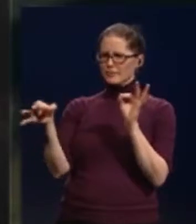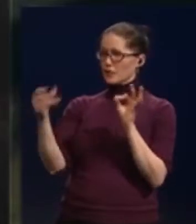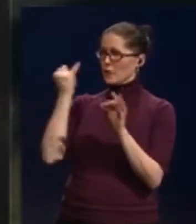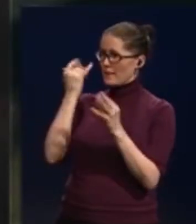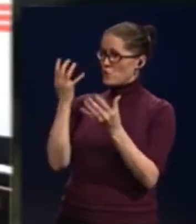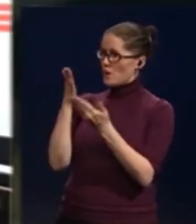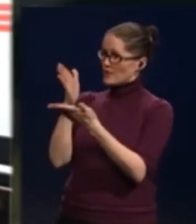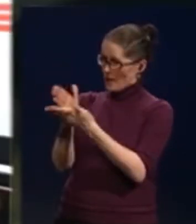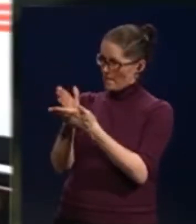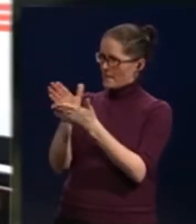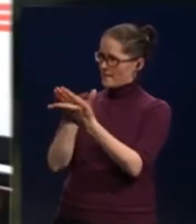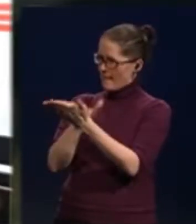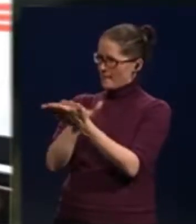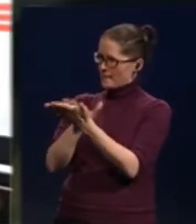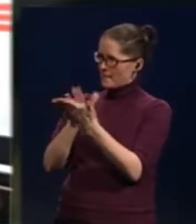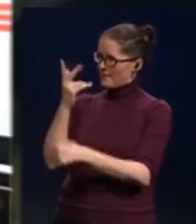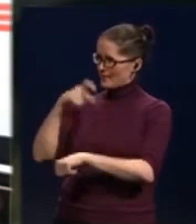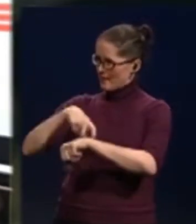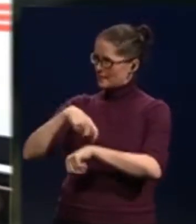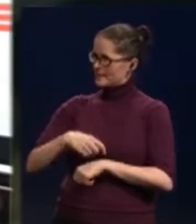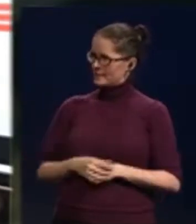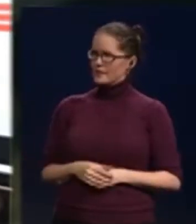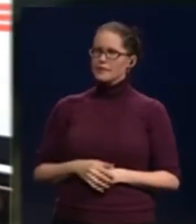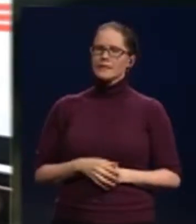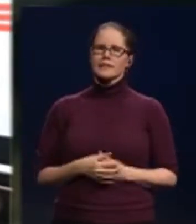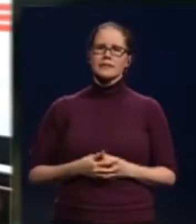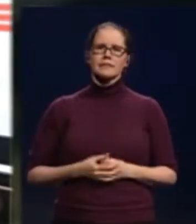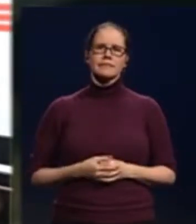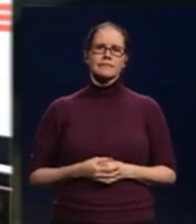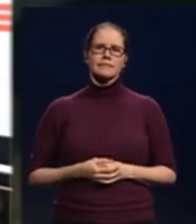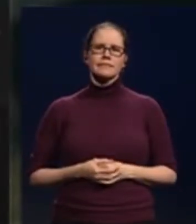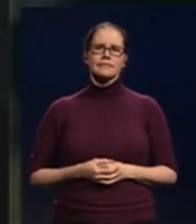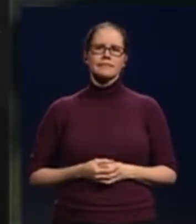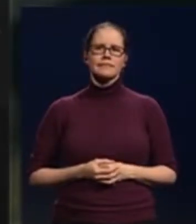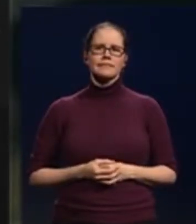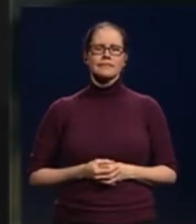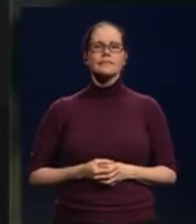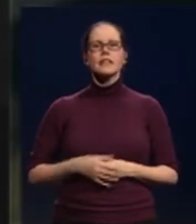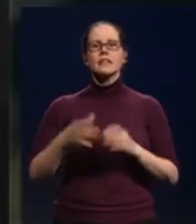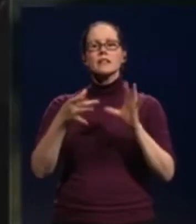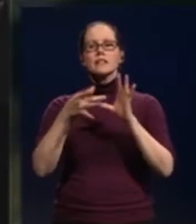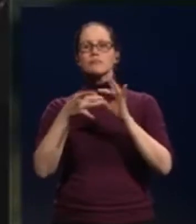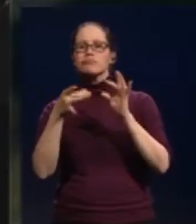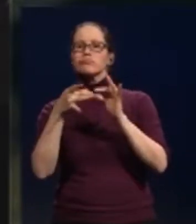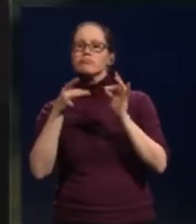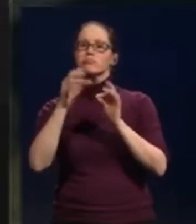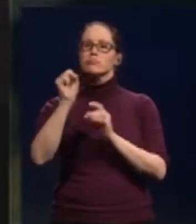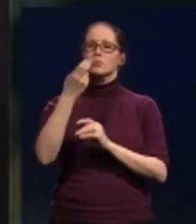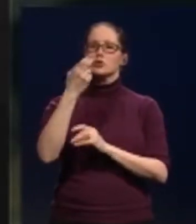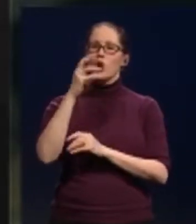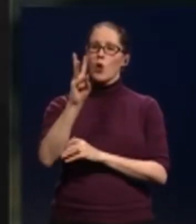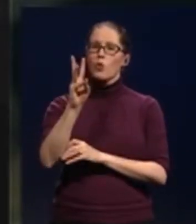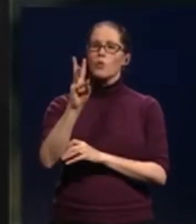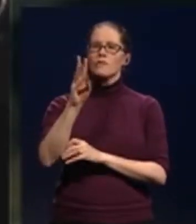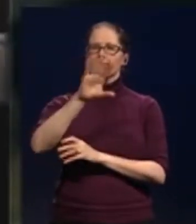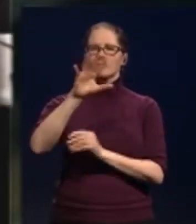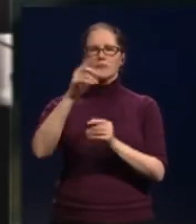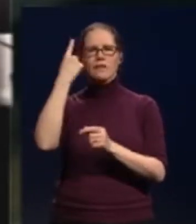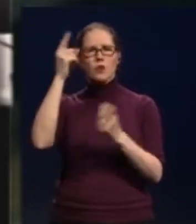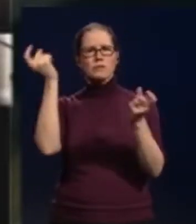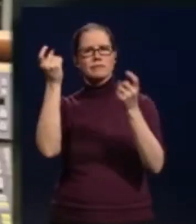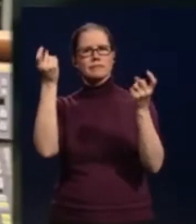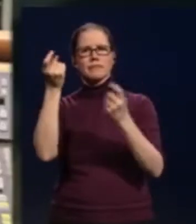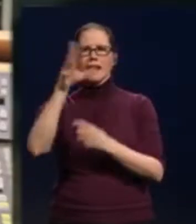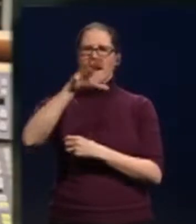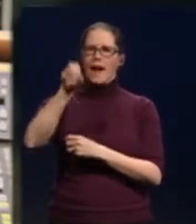three times. A new four-part series about African Nova Scotian history is in the making. This is on set of Studio